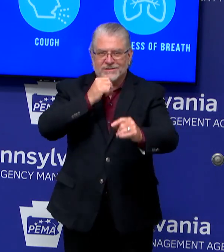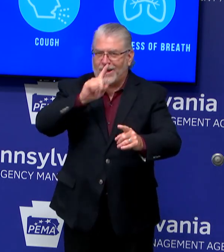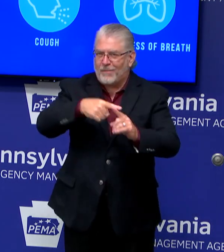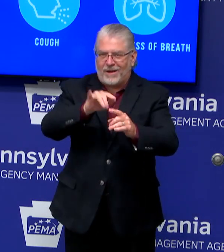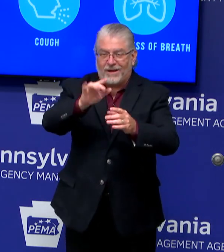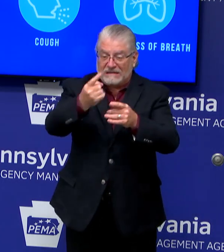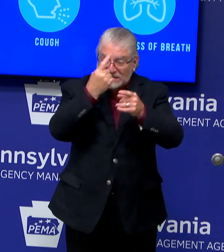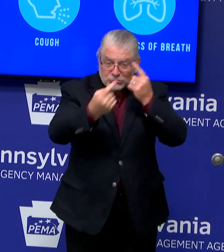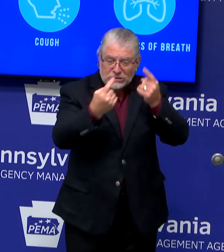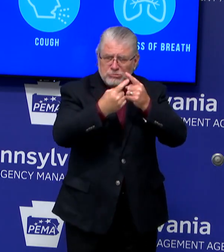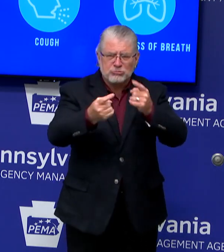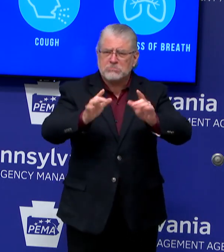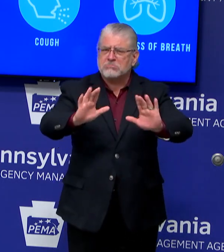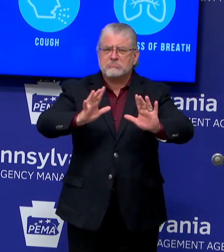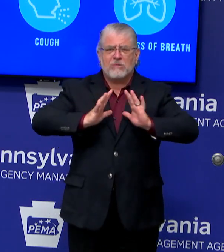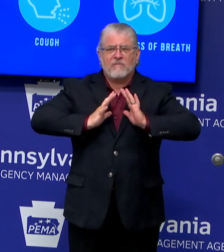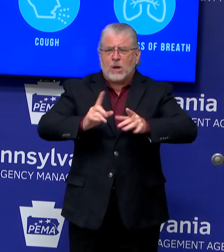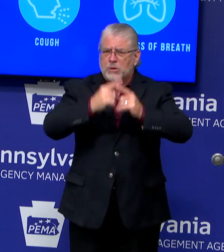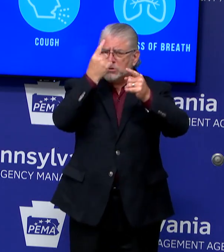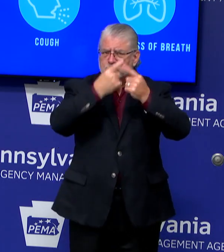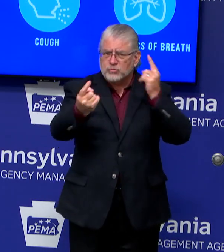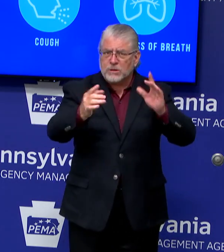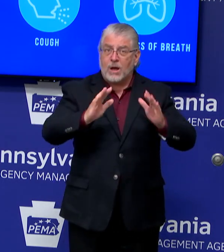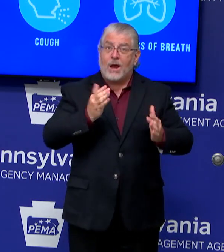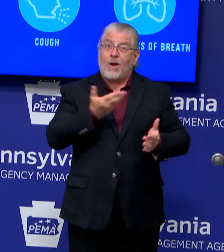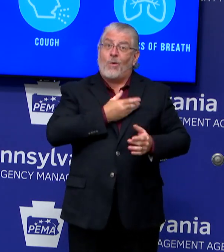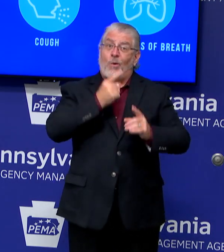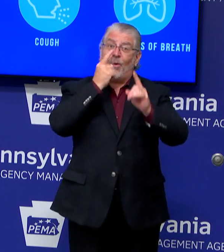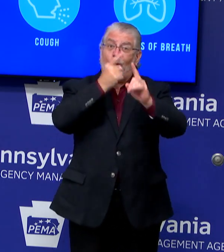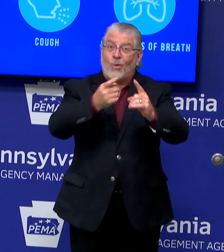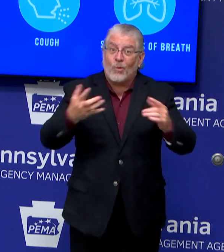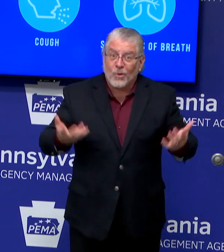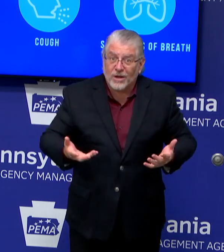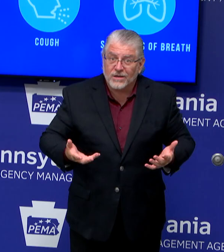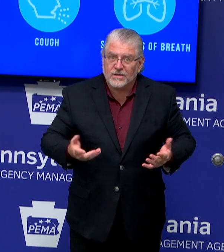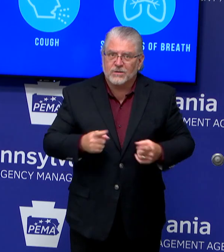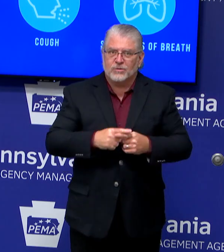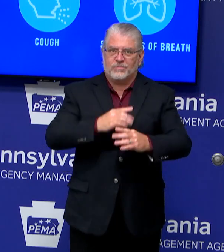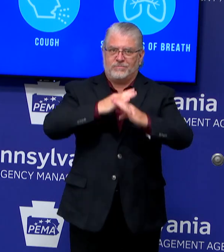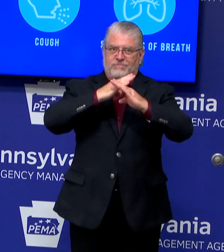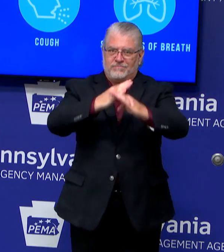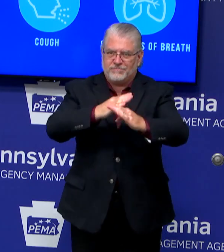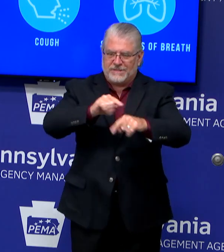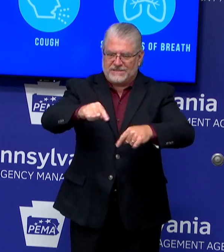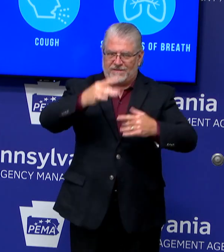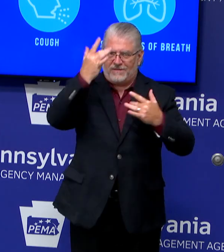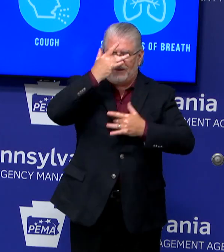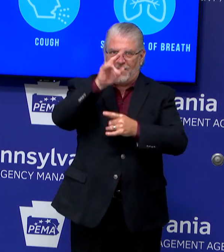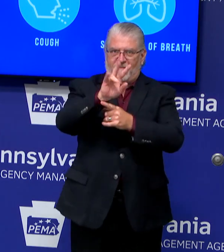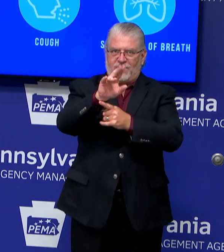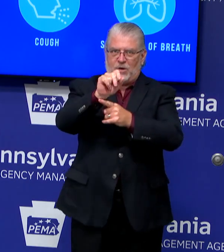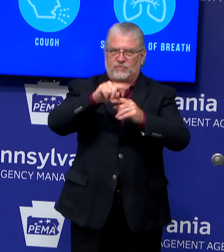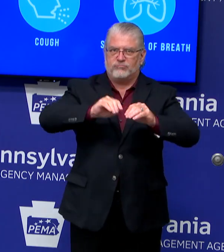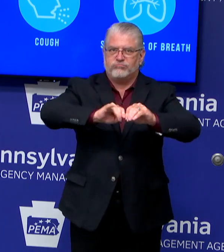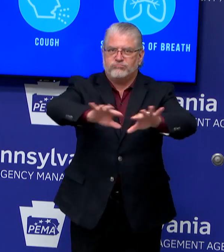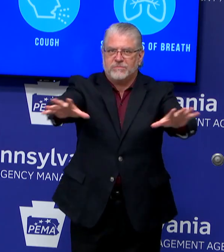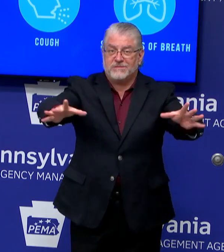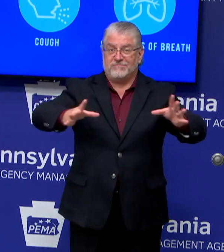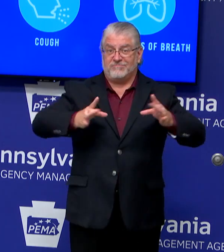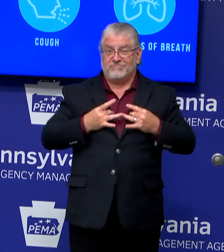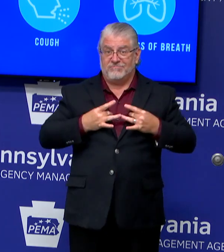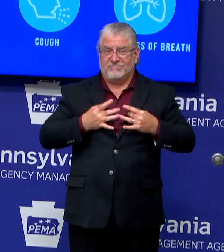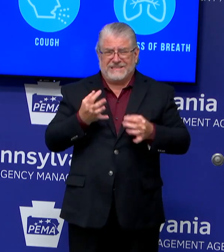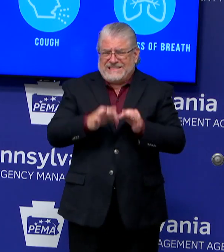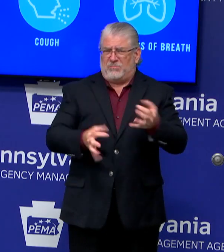What we're trying all should be trying to do is figure out ways to keep that virus from infecting us. And that's all we're trying to do, pure and simple.